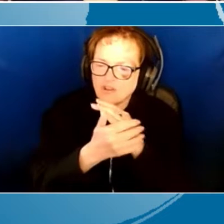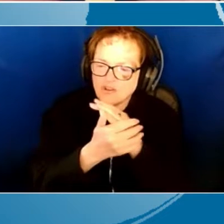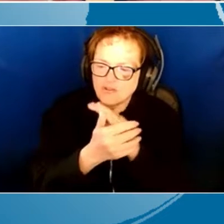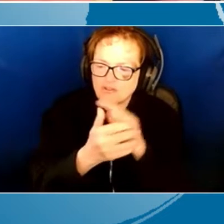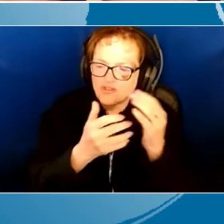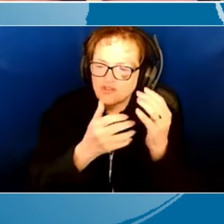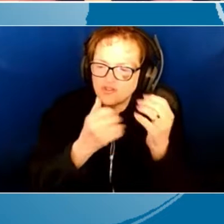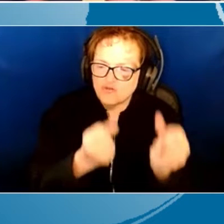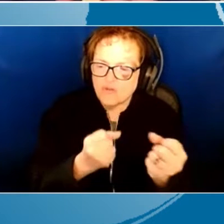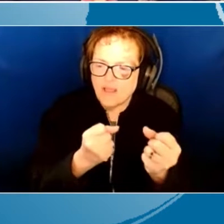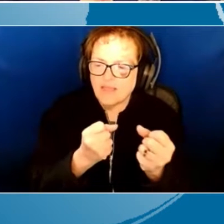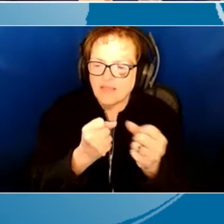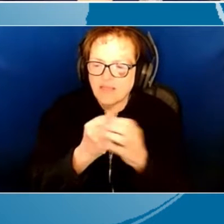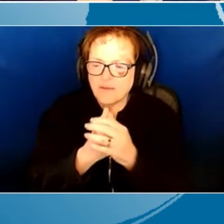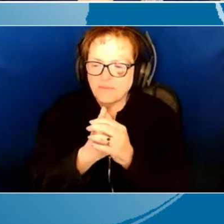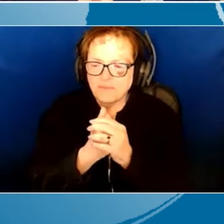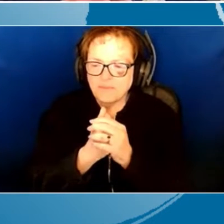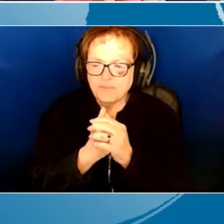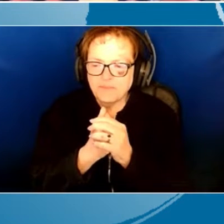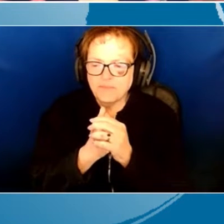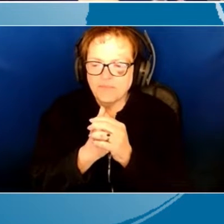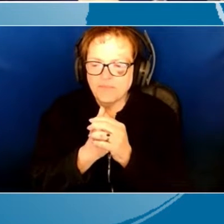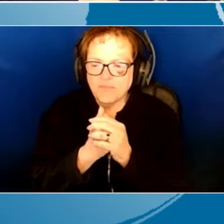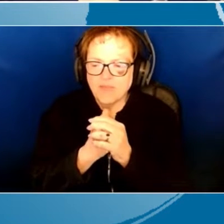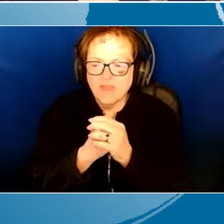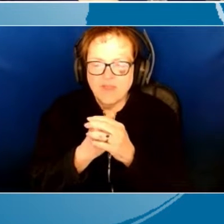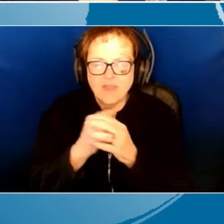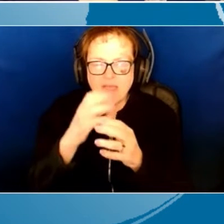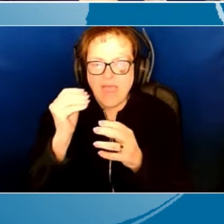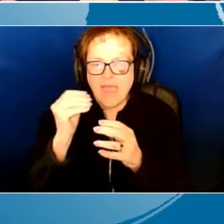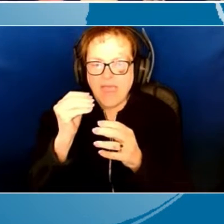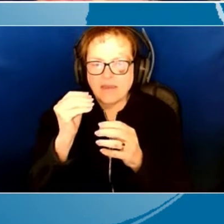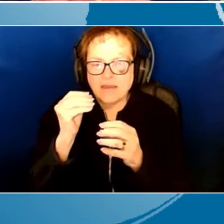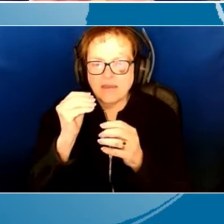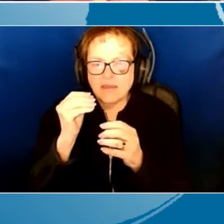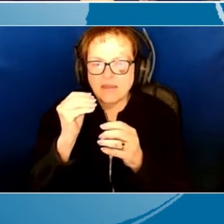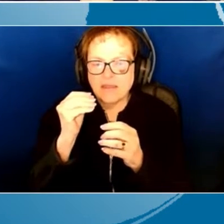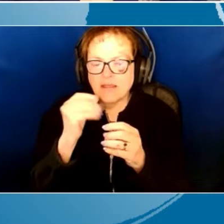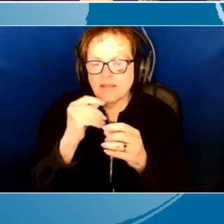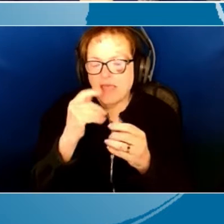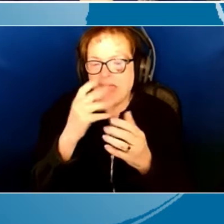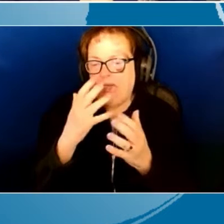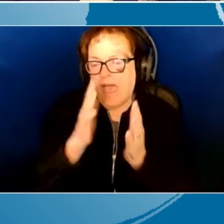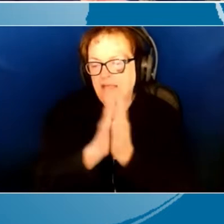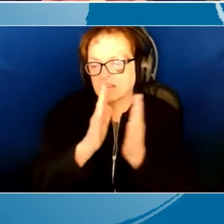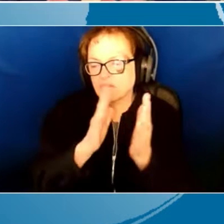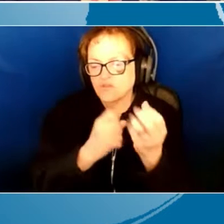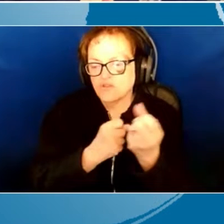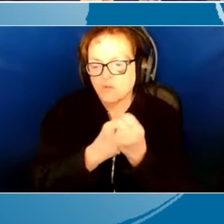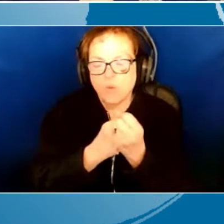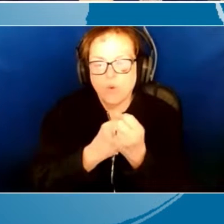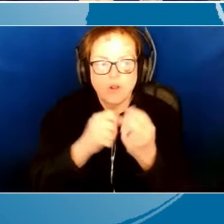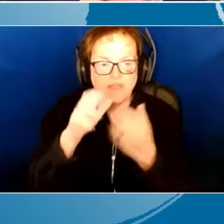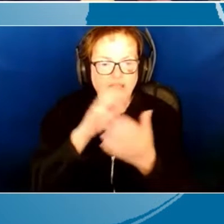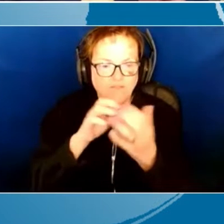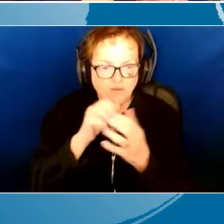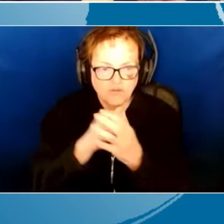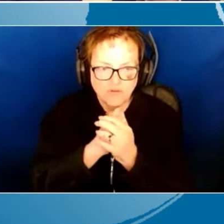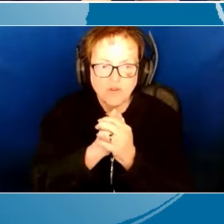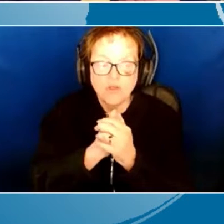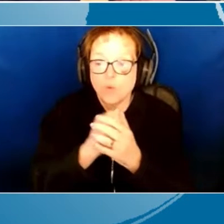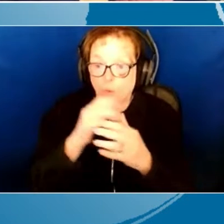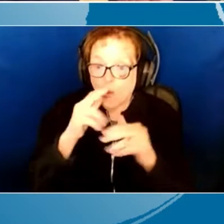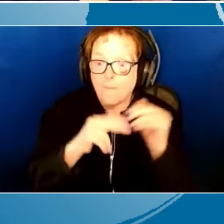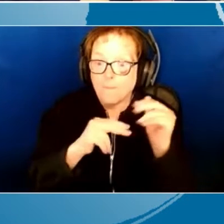already wanting their child to communicate, and they're doing everything they know how to support that communication. So we want to build on that. We want to